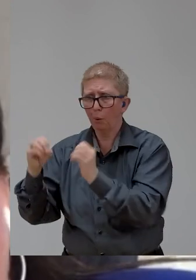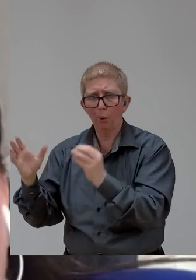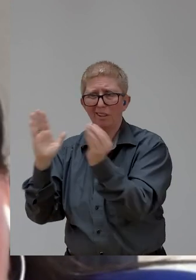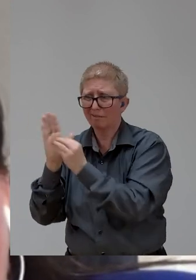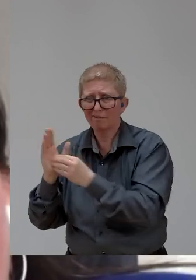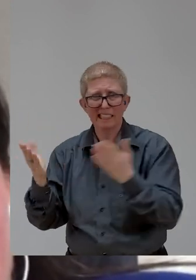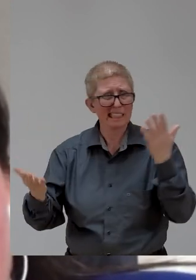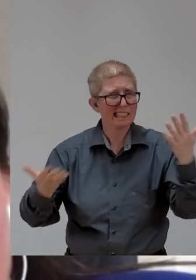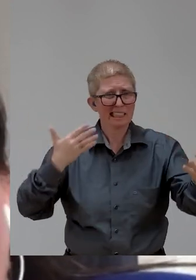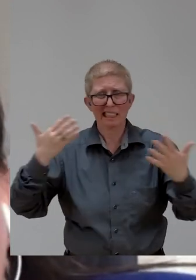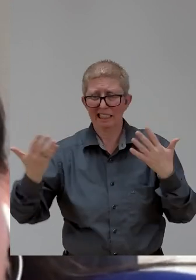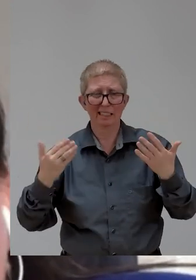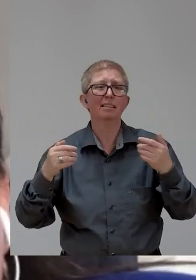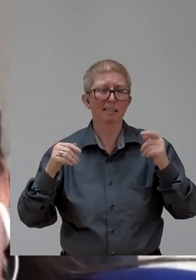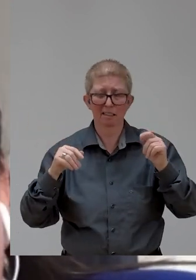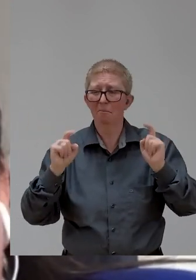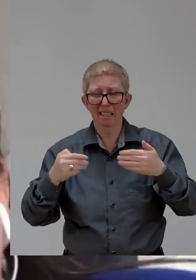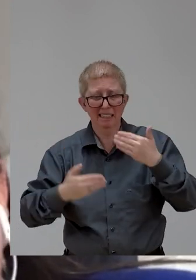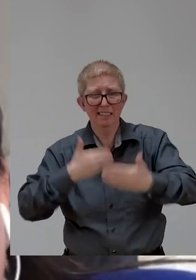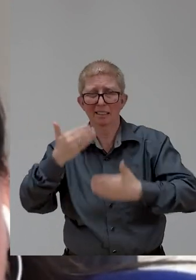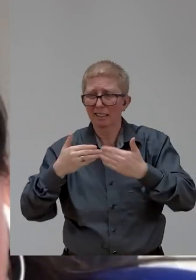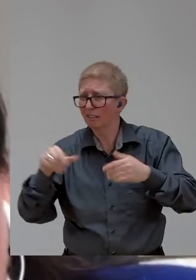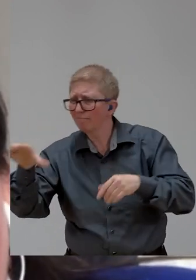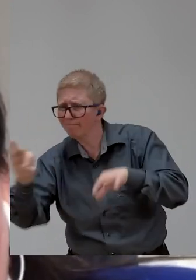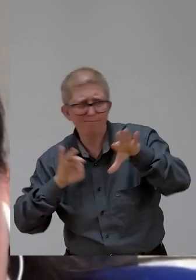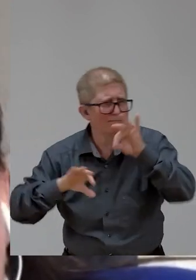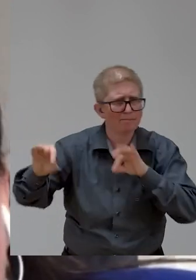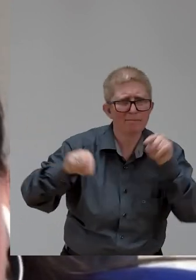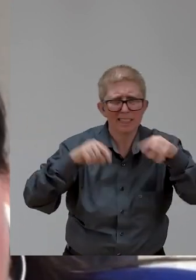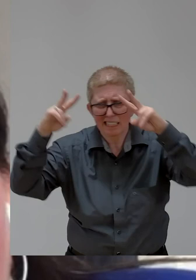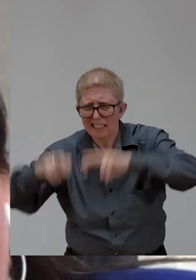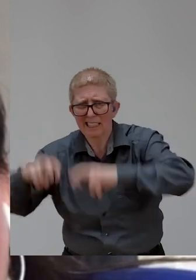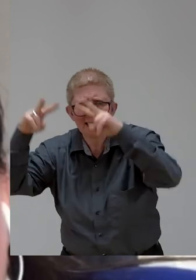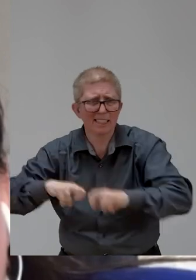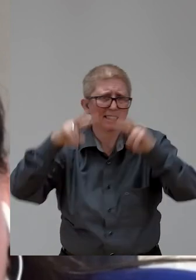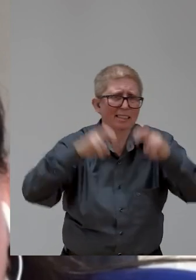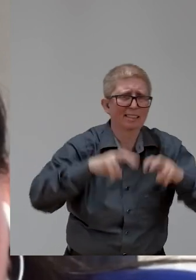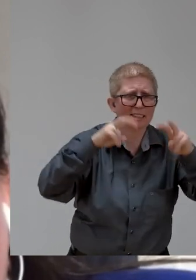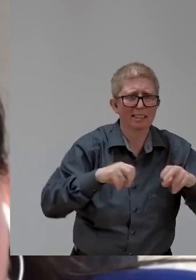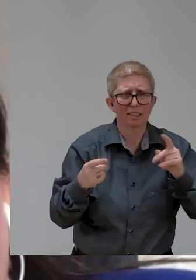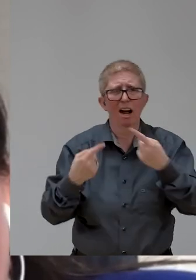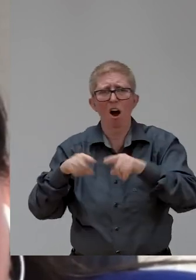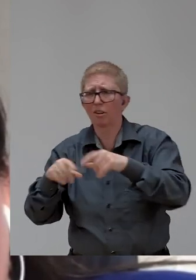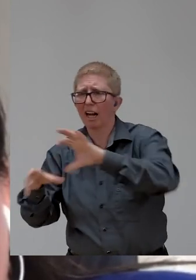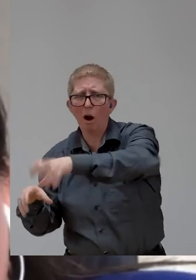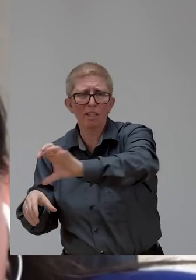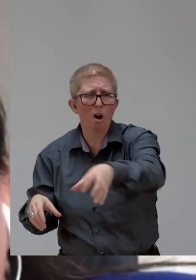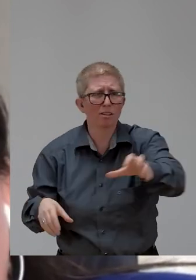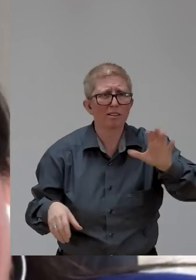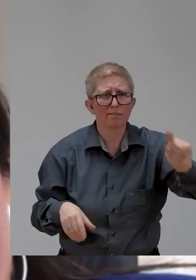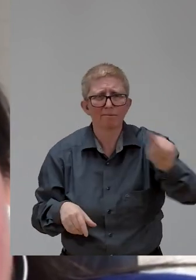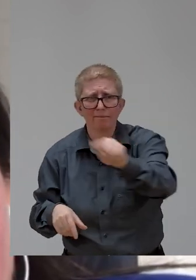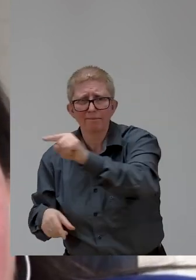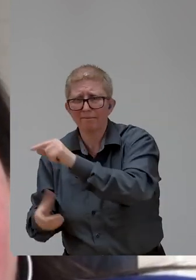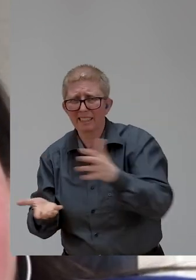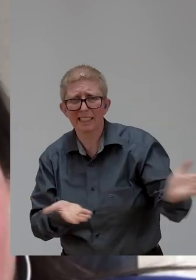ongoing discussions with the UN and, and hope that, um, more, uh, country teams and missions will provide data as well. And, and I